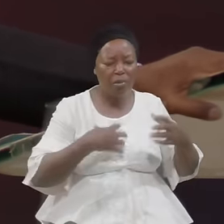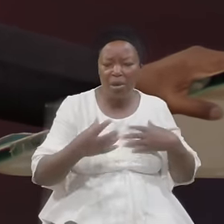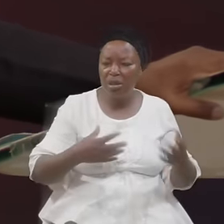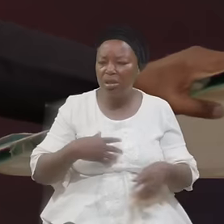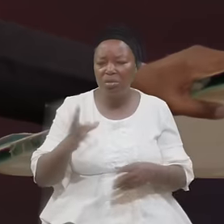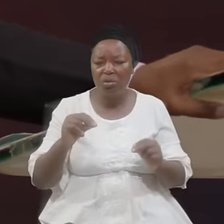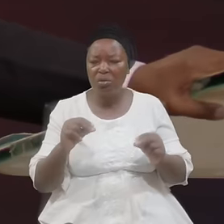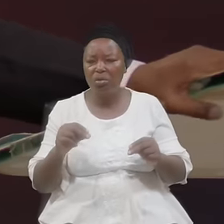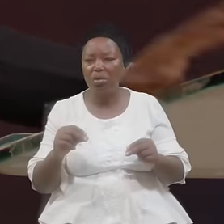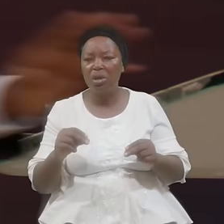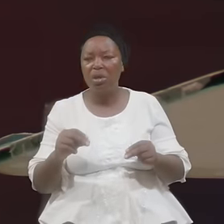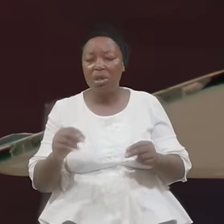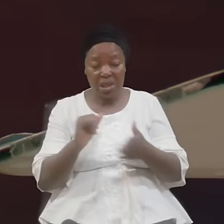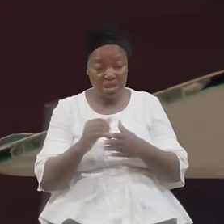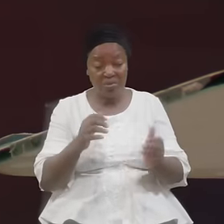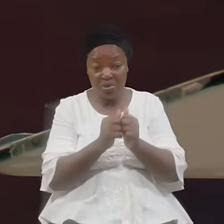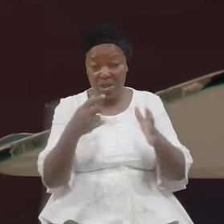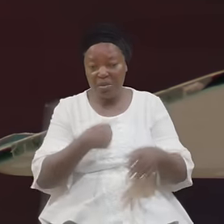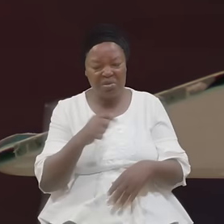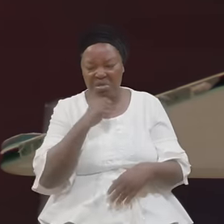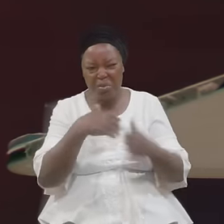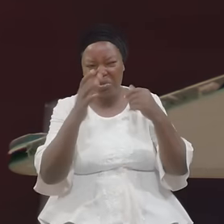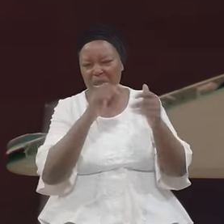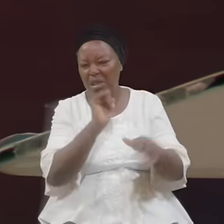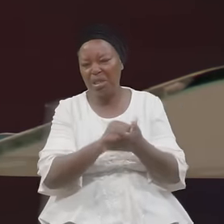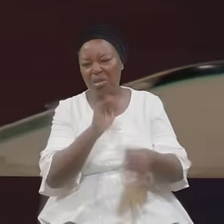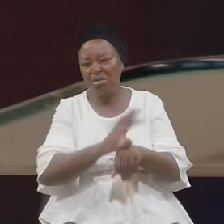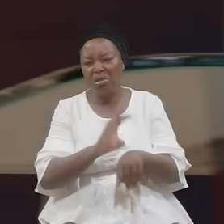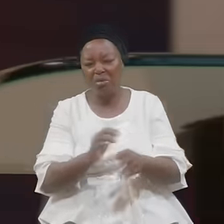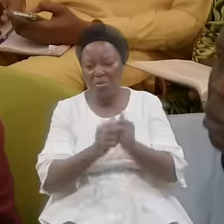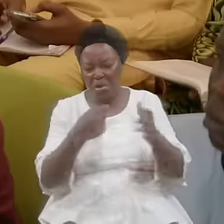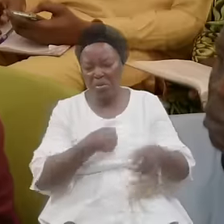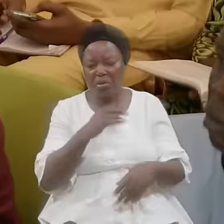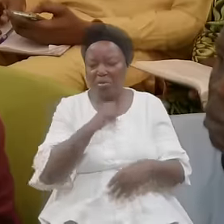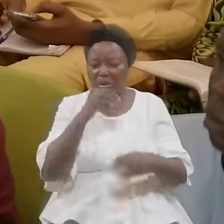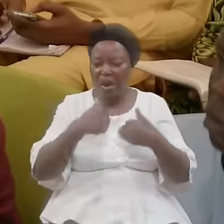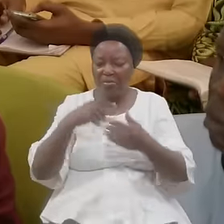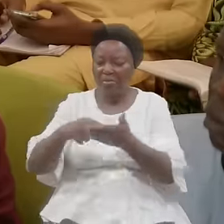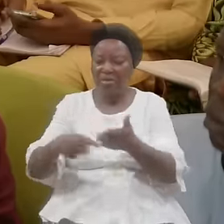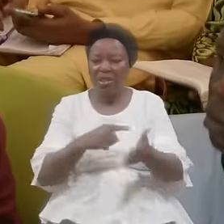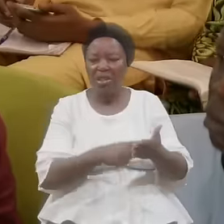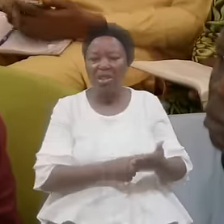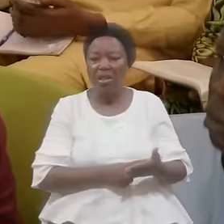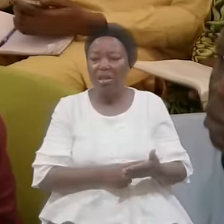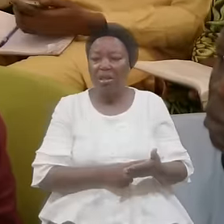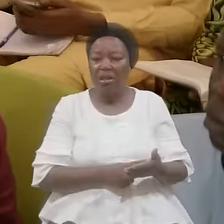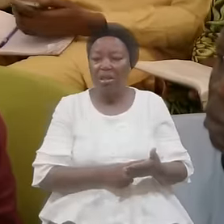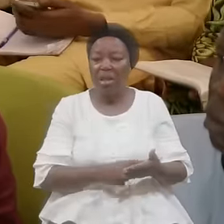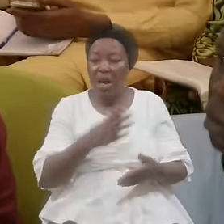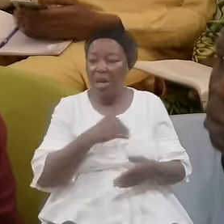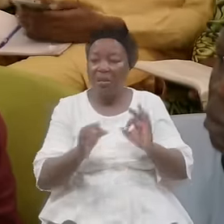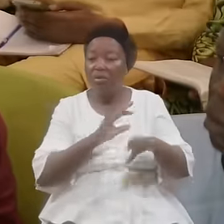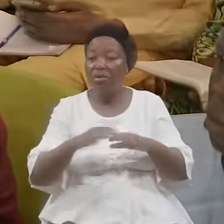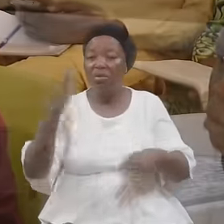Me They Will Not Be That Place Without Me They Will Not Have That Pay Without Me They Will Not Have That Thing And If They Don't